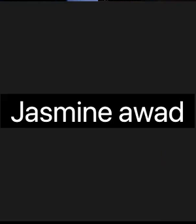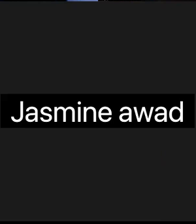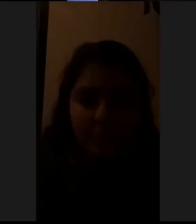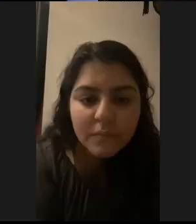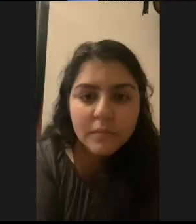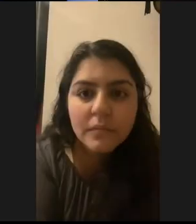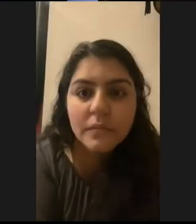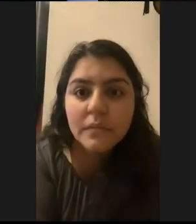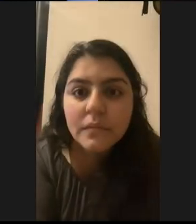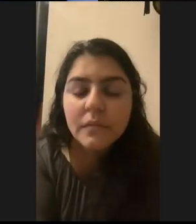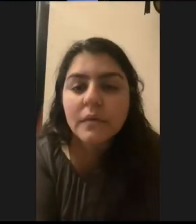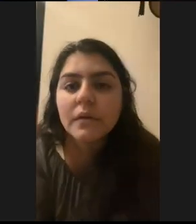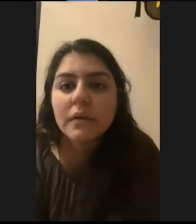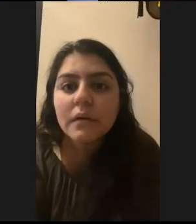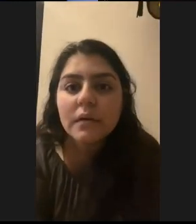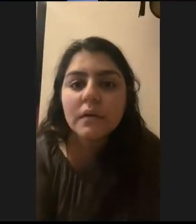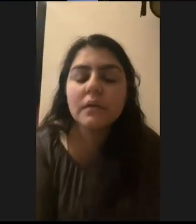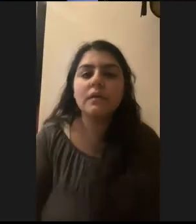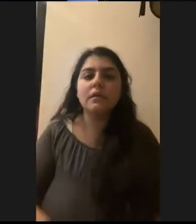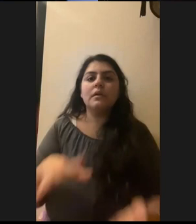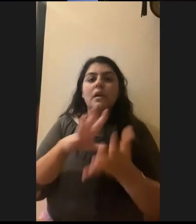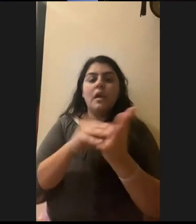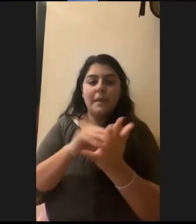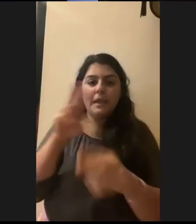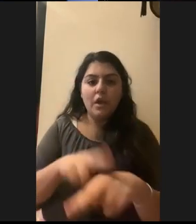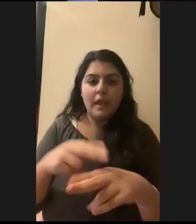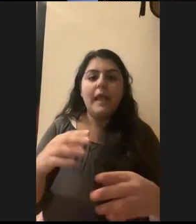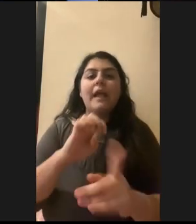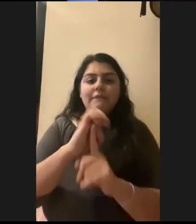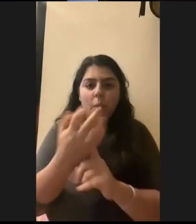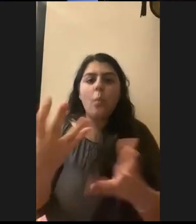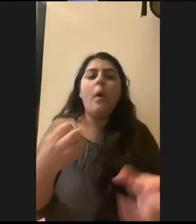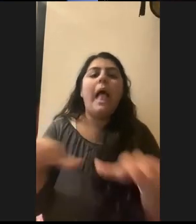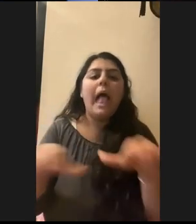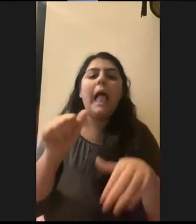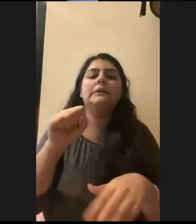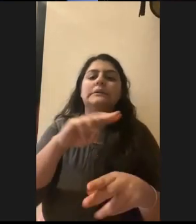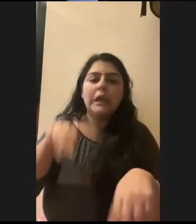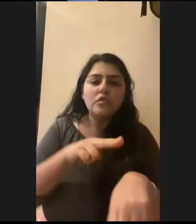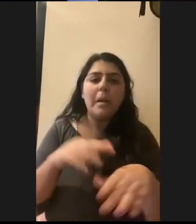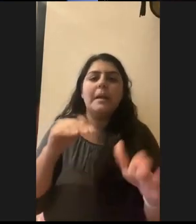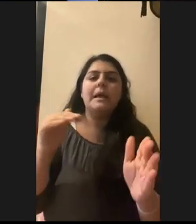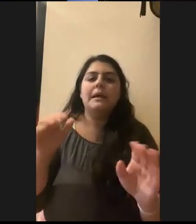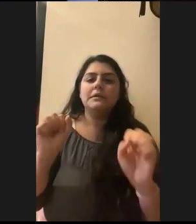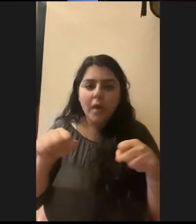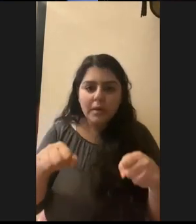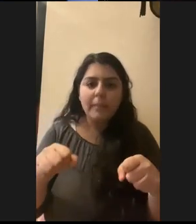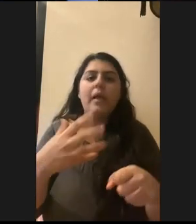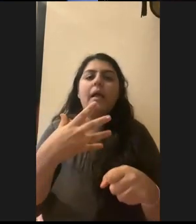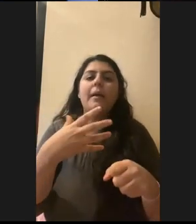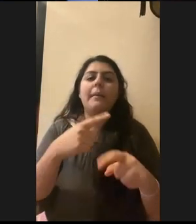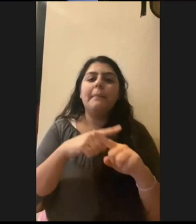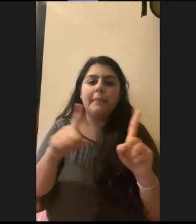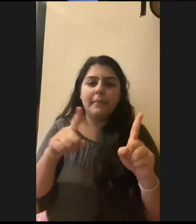simulate the natural environment as much as possible. They want them to act as natural as possible, but, um, prey is still